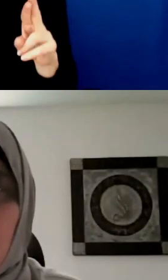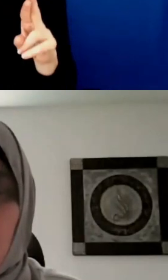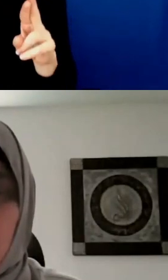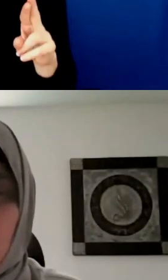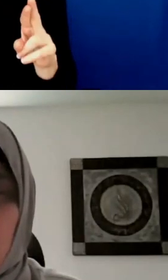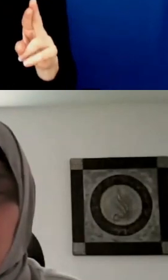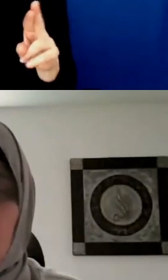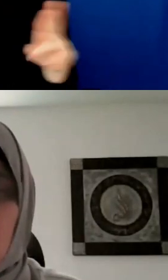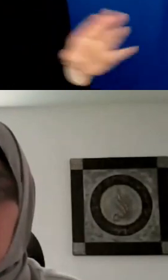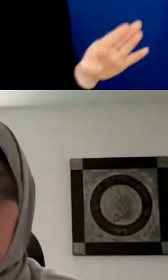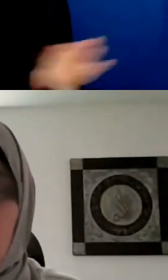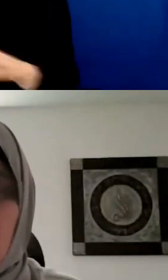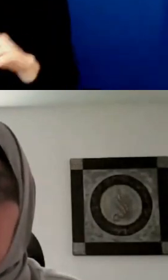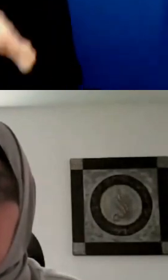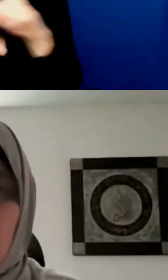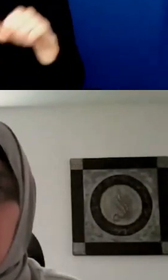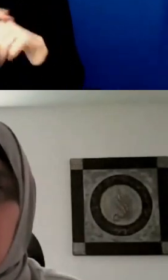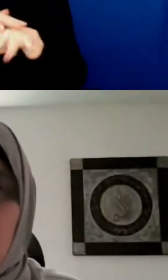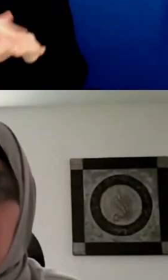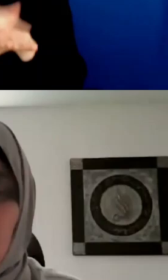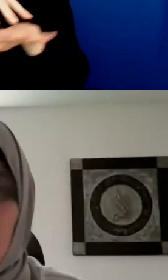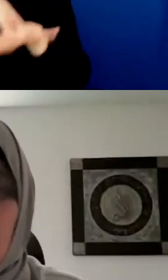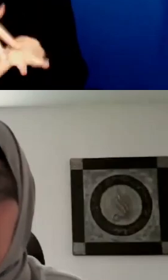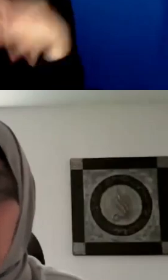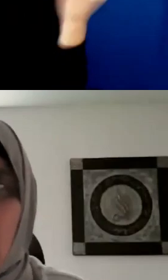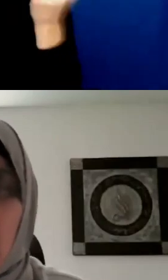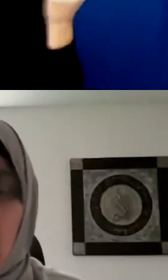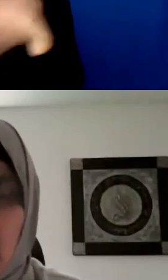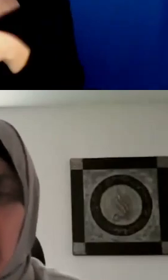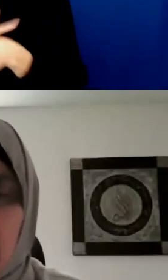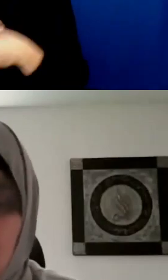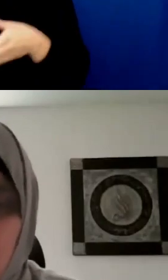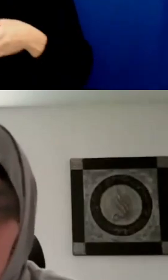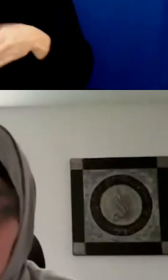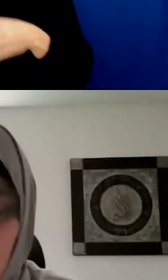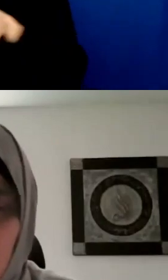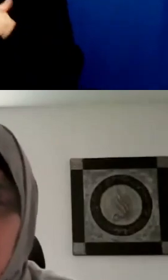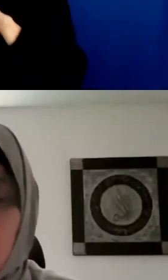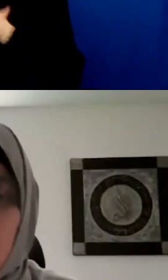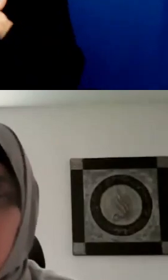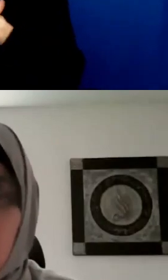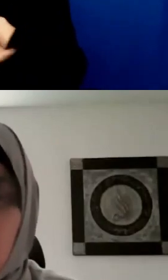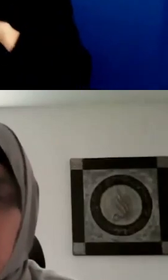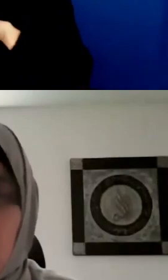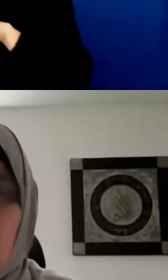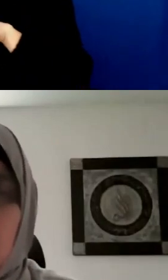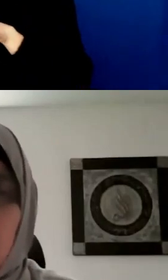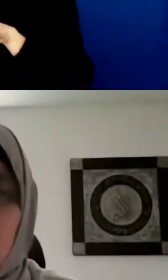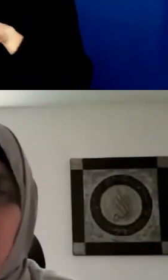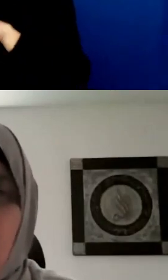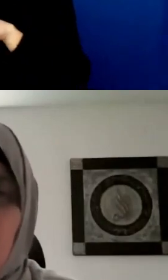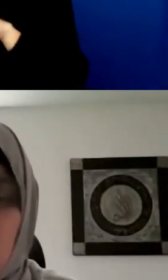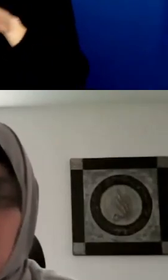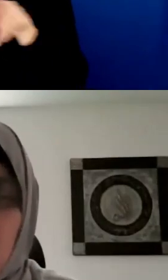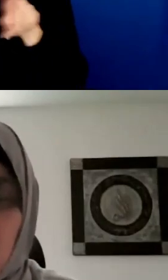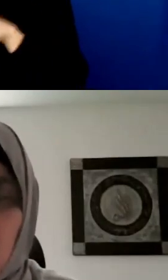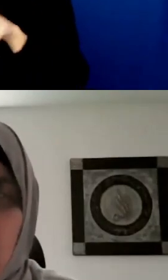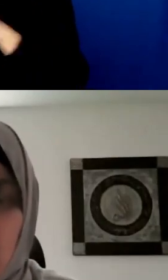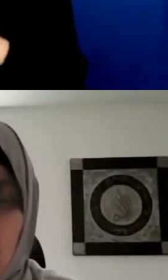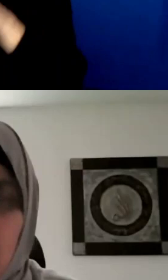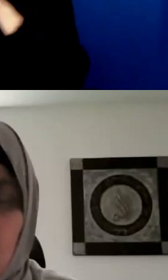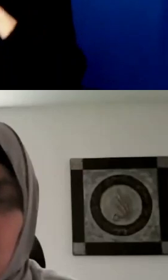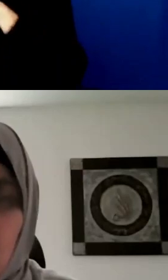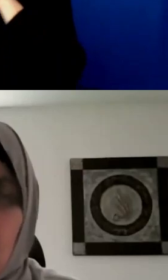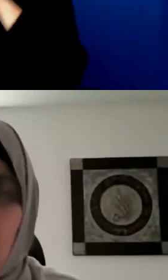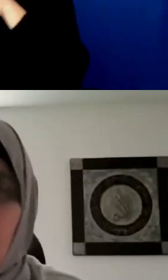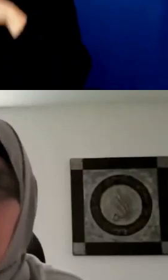First Nations, Indigenous, Métis, ancestors for preserving and protecting Turtle